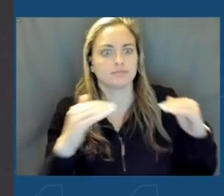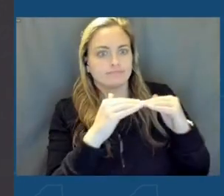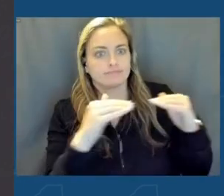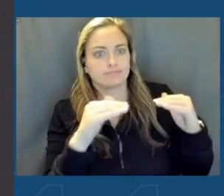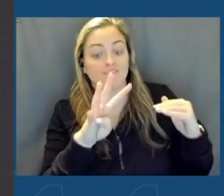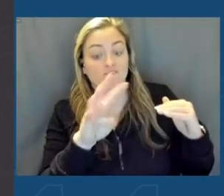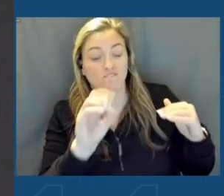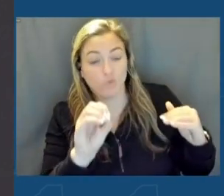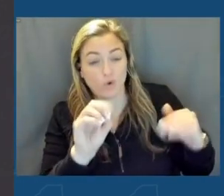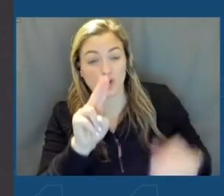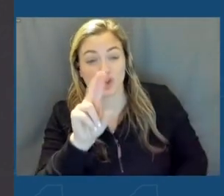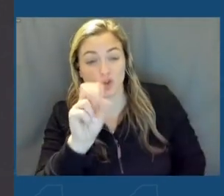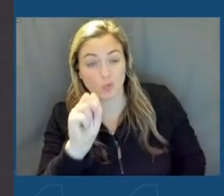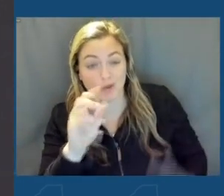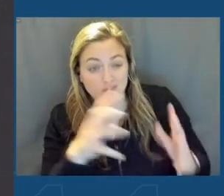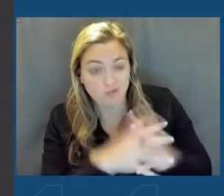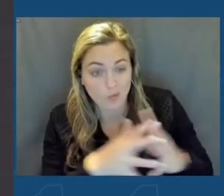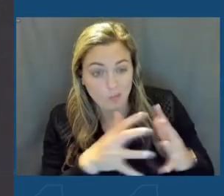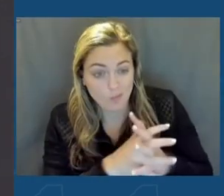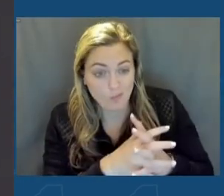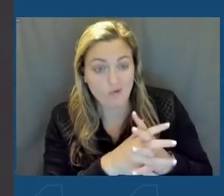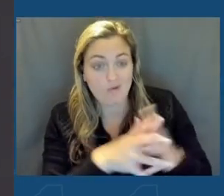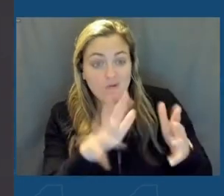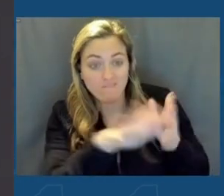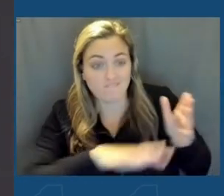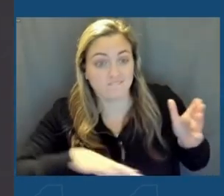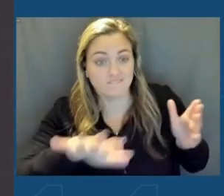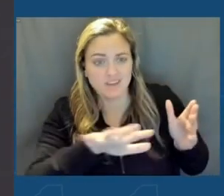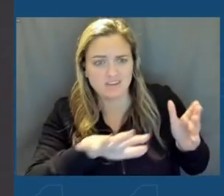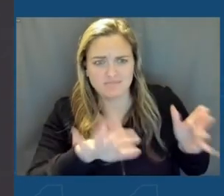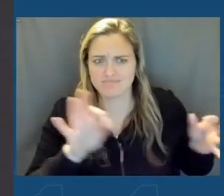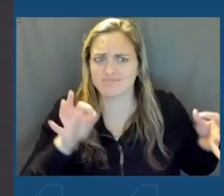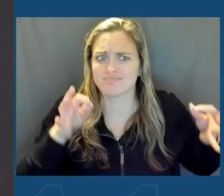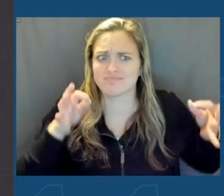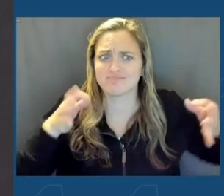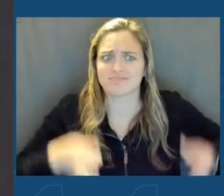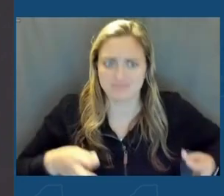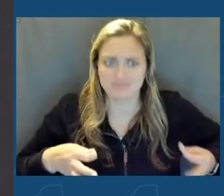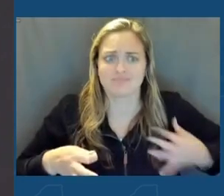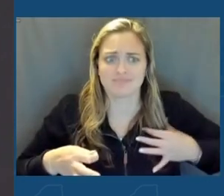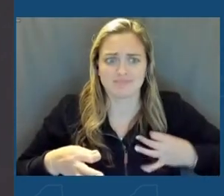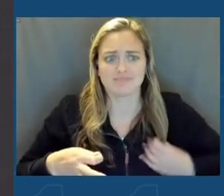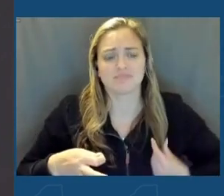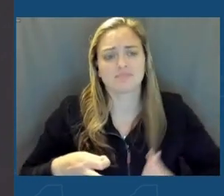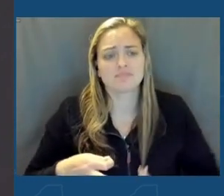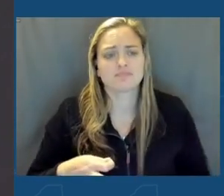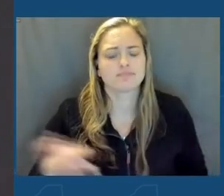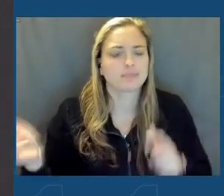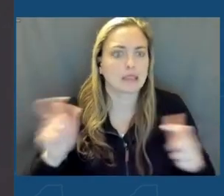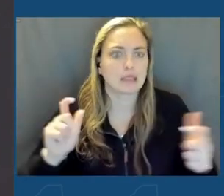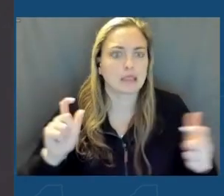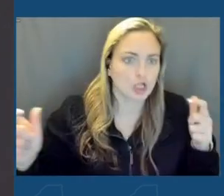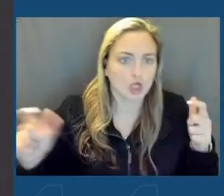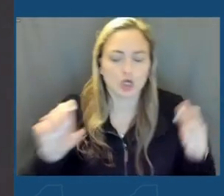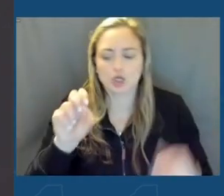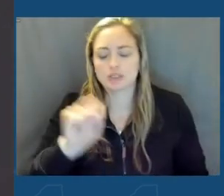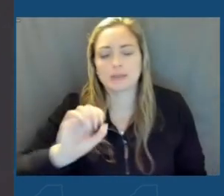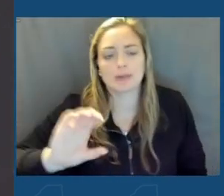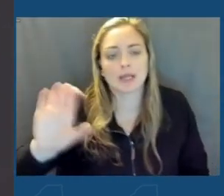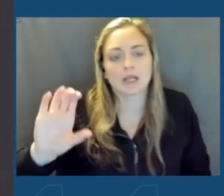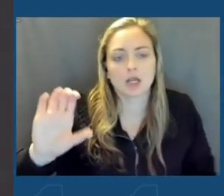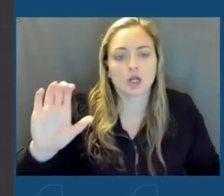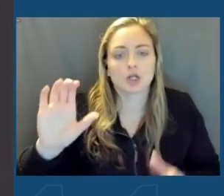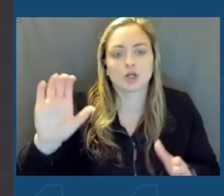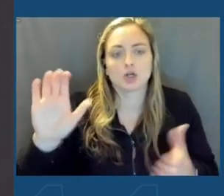40 U.S. football fields and certainly by far the largest semiconductor